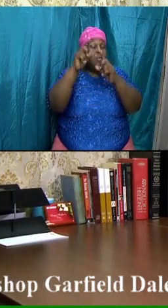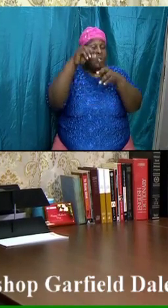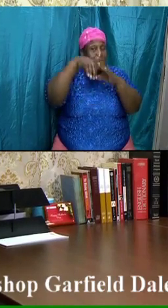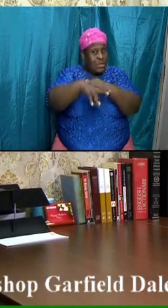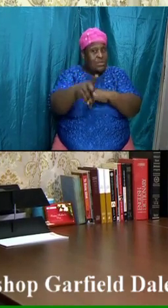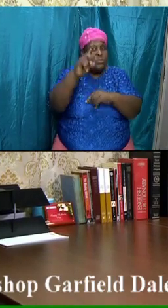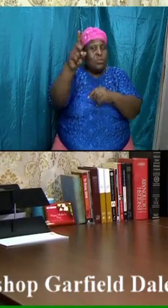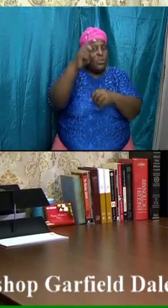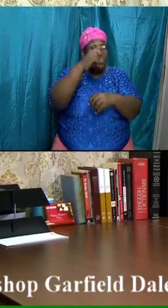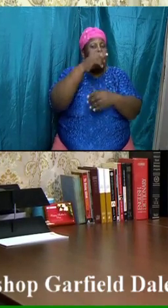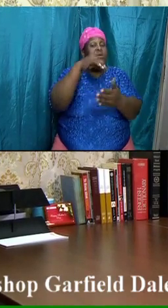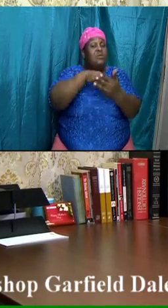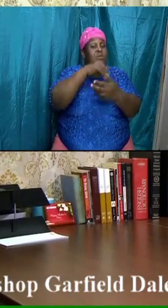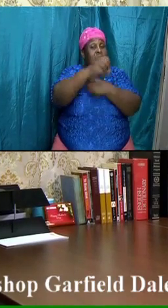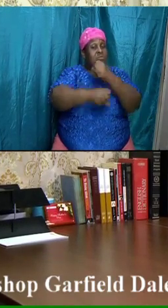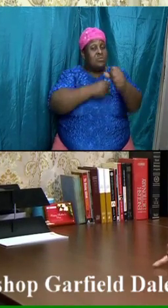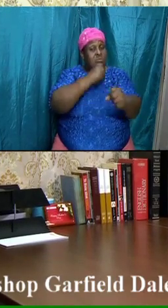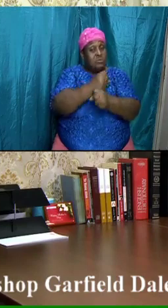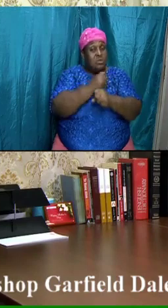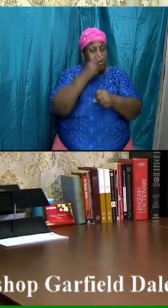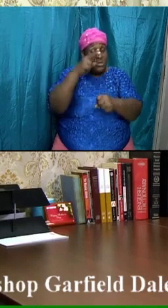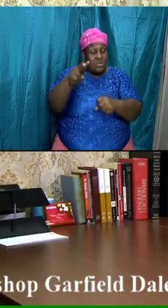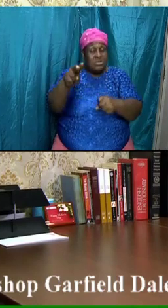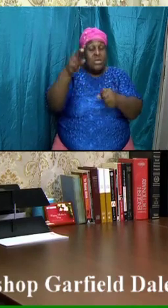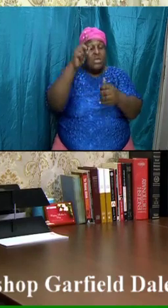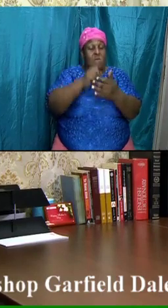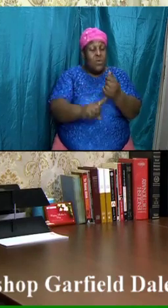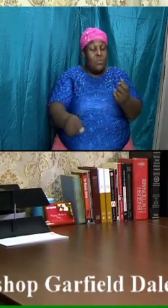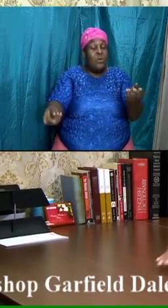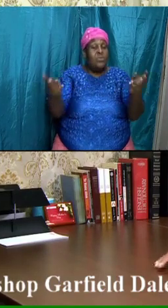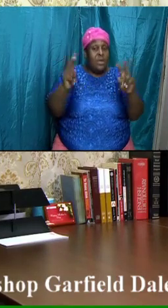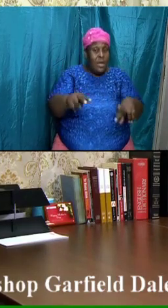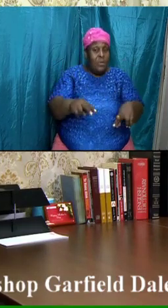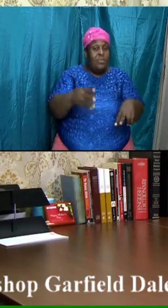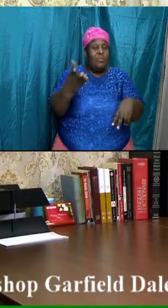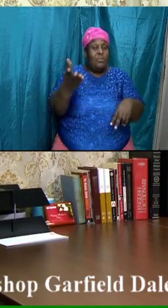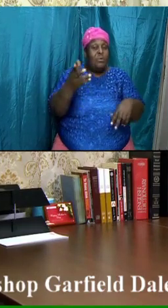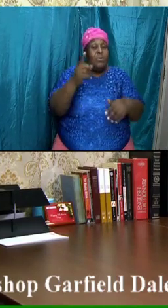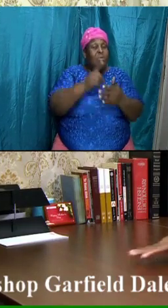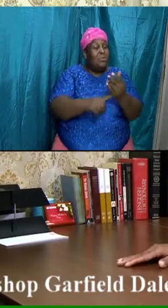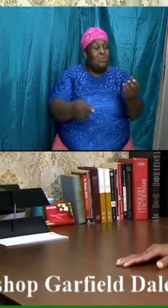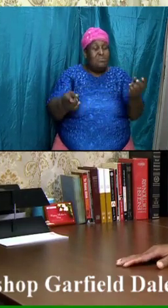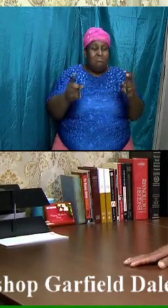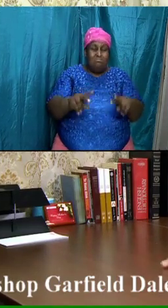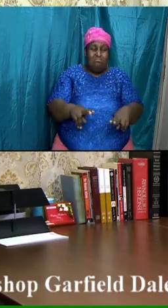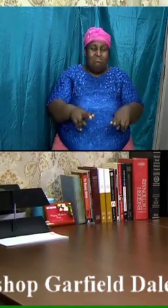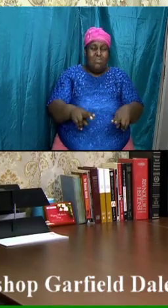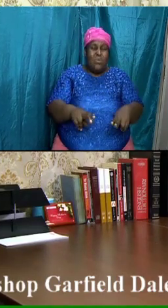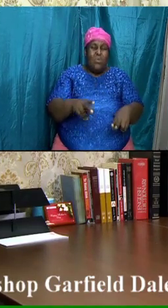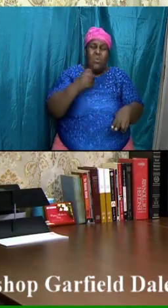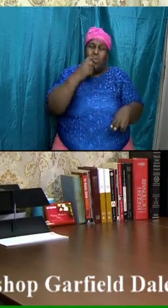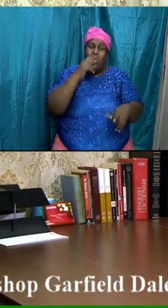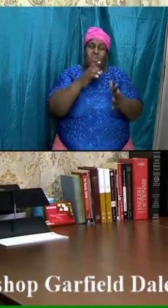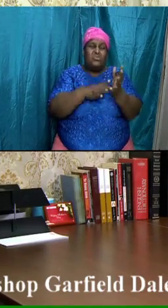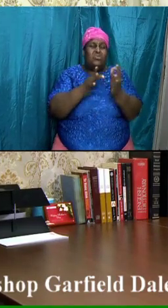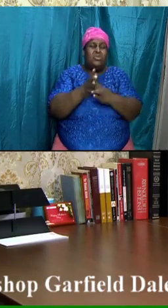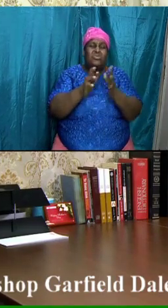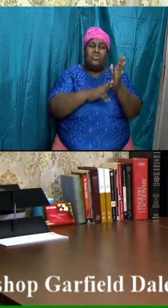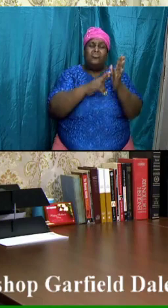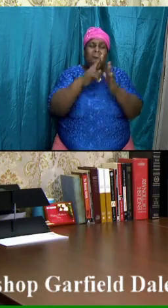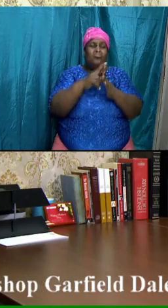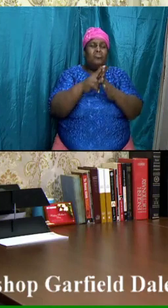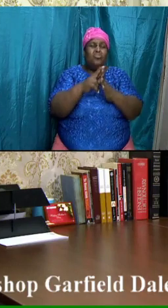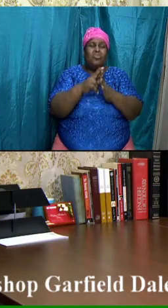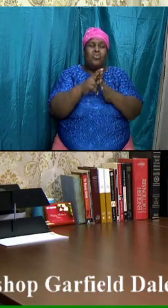all that is going to happen there who is going to be in the millennium what is going to happen who will Jesus rule over who will we